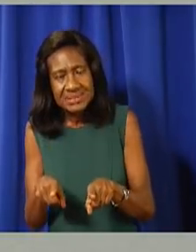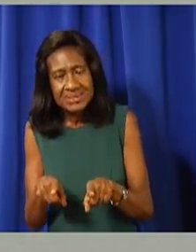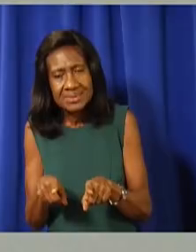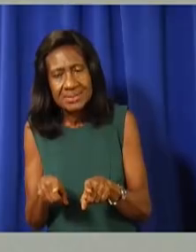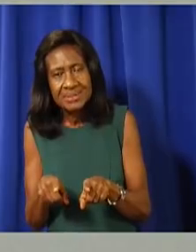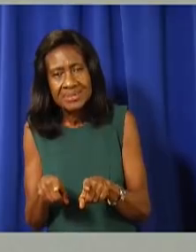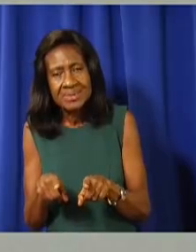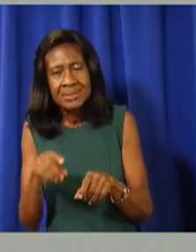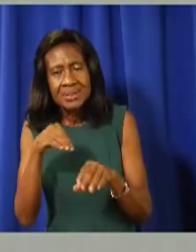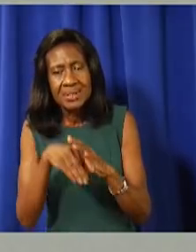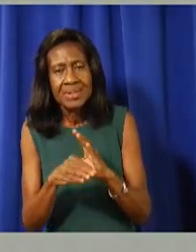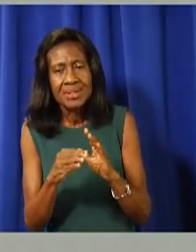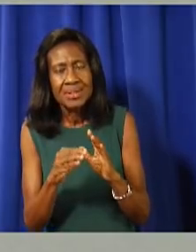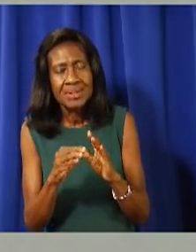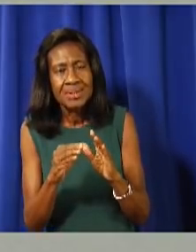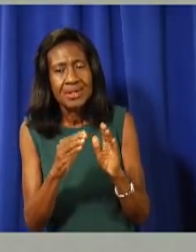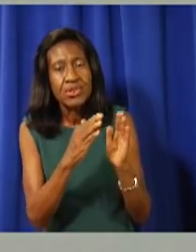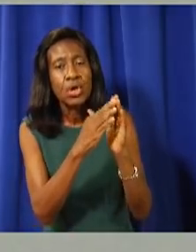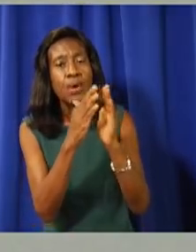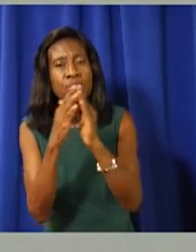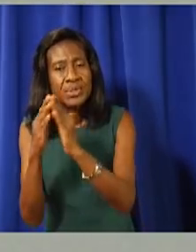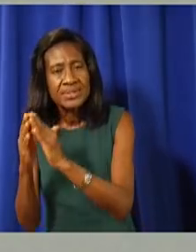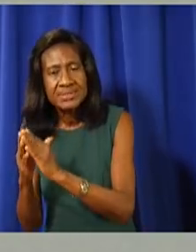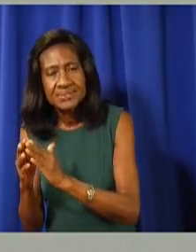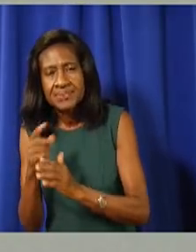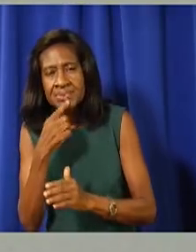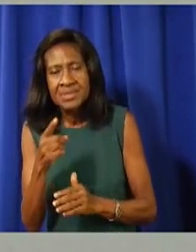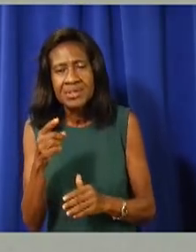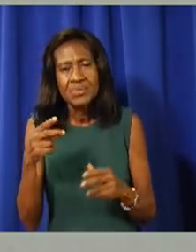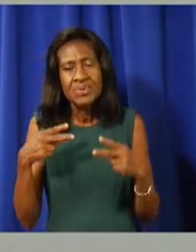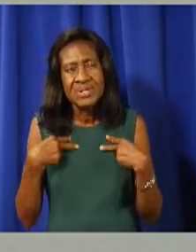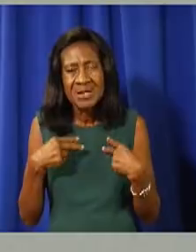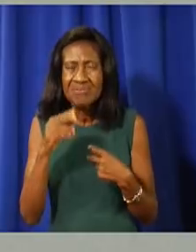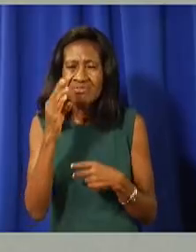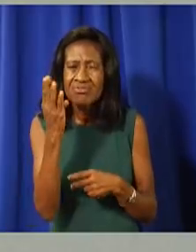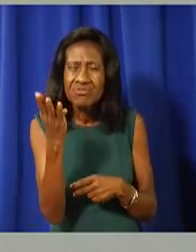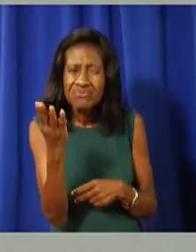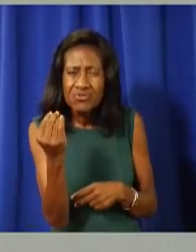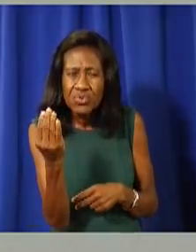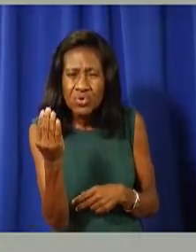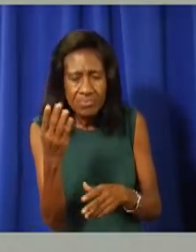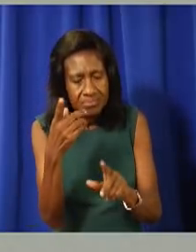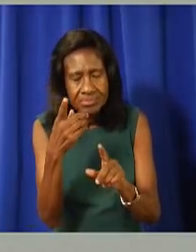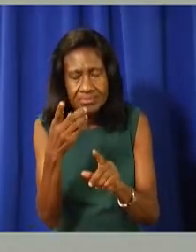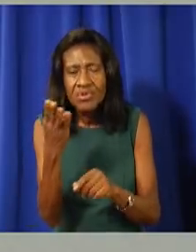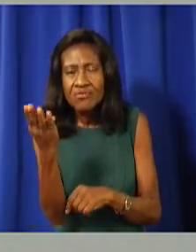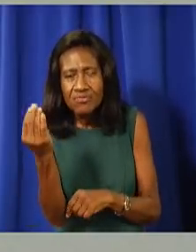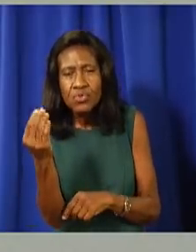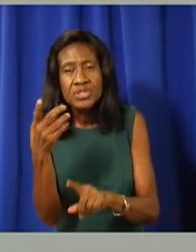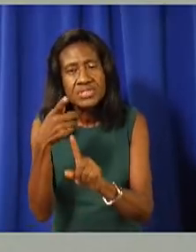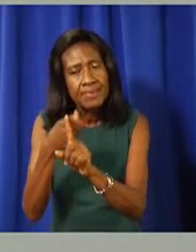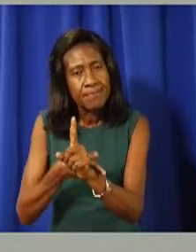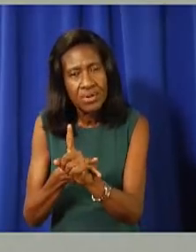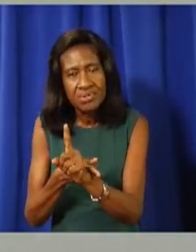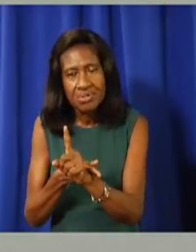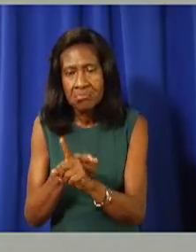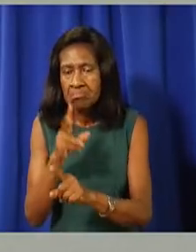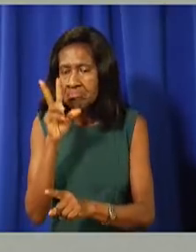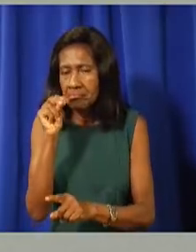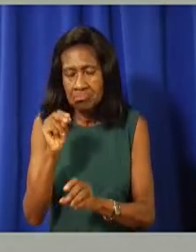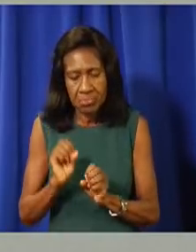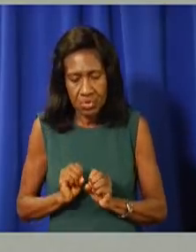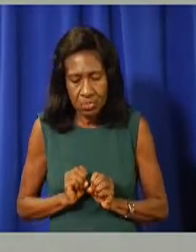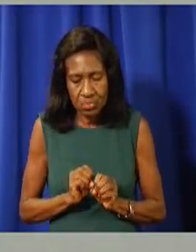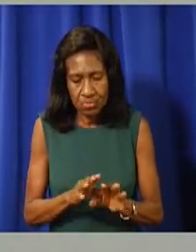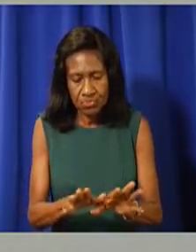community currently. I mean, we've now gone 14, nearly 14 months, um, without a single case of local transmission. Um,